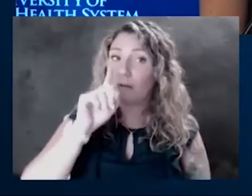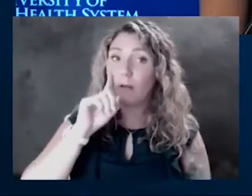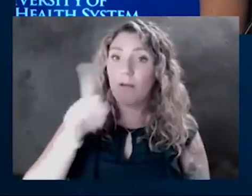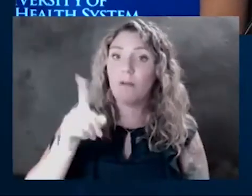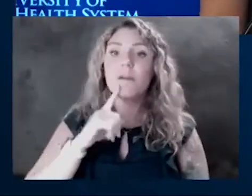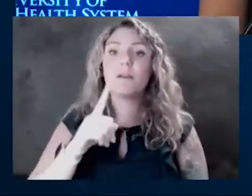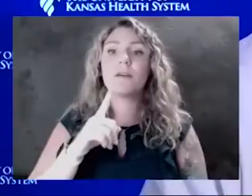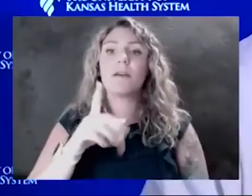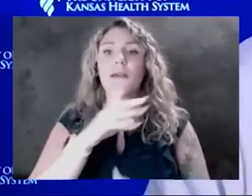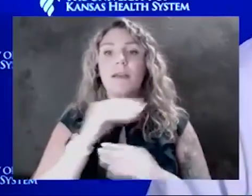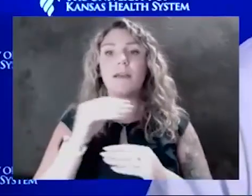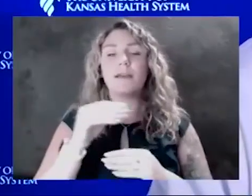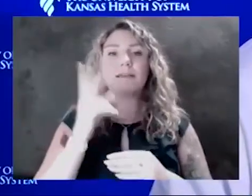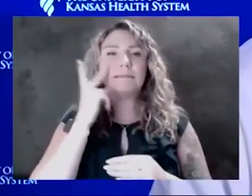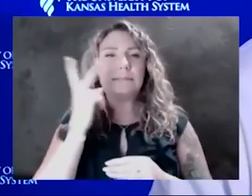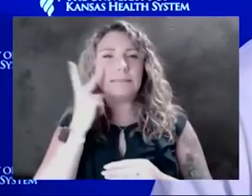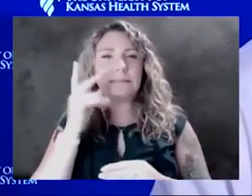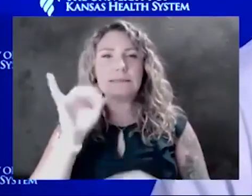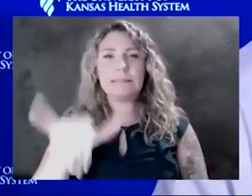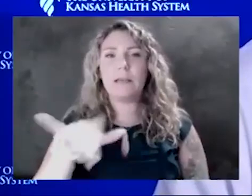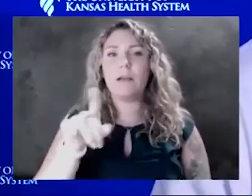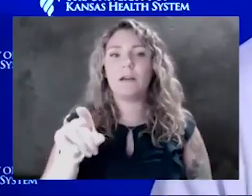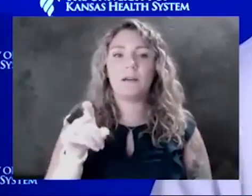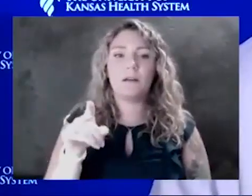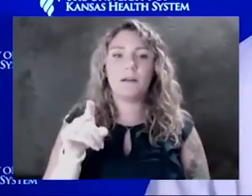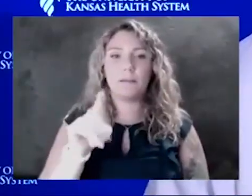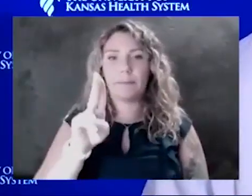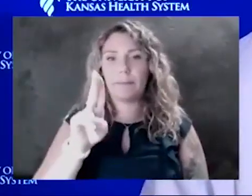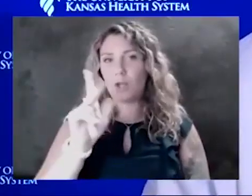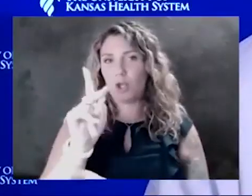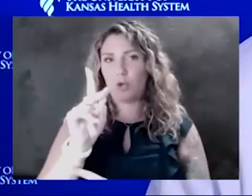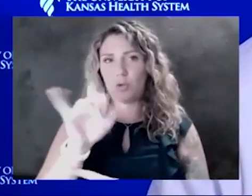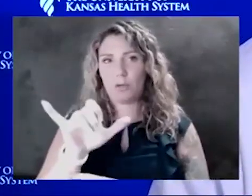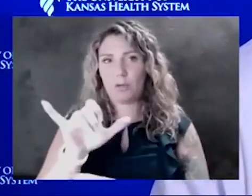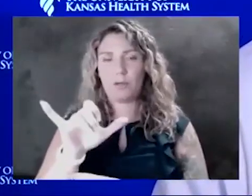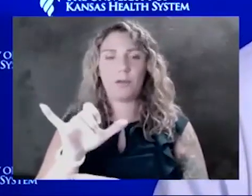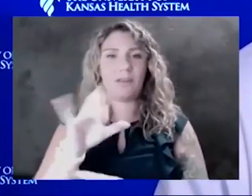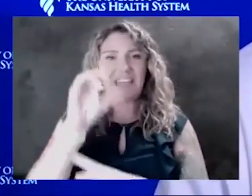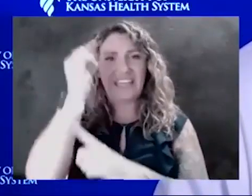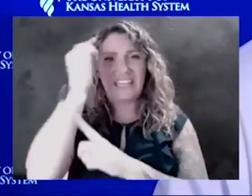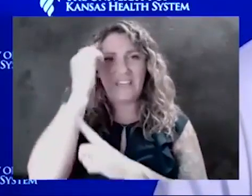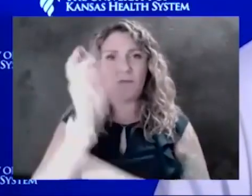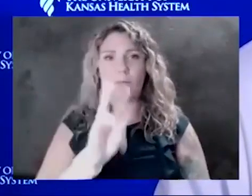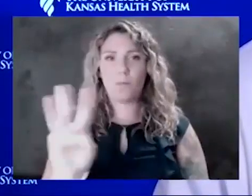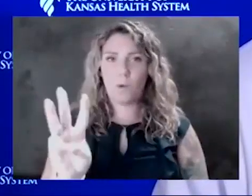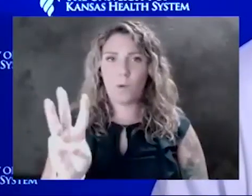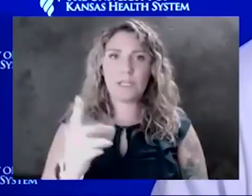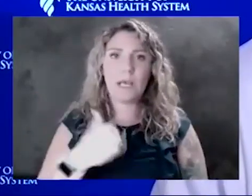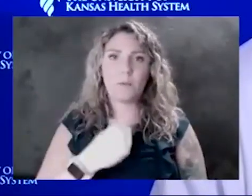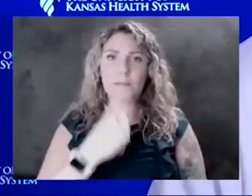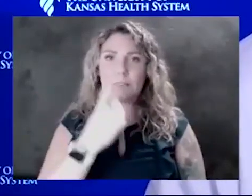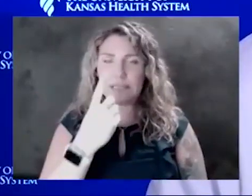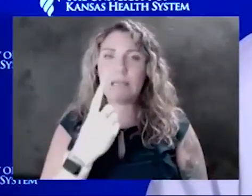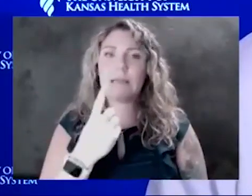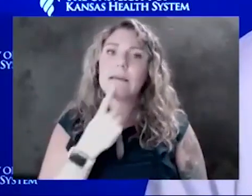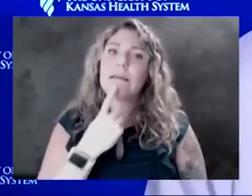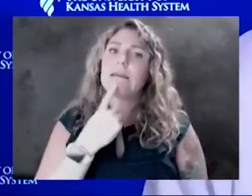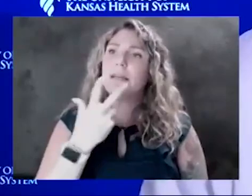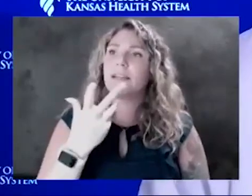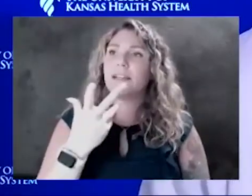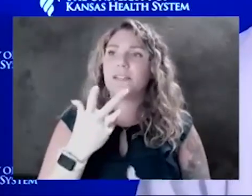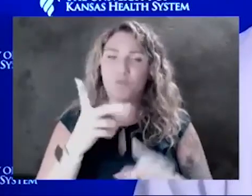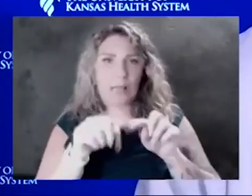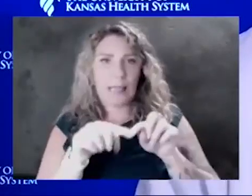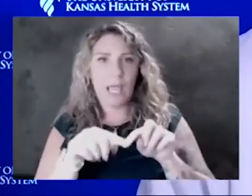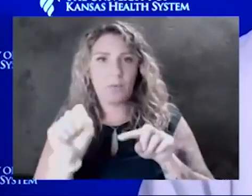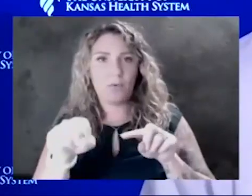Sage Group. It looks like a UK government website. So just looking on that, I would say it's probably a reliable source. But again, also